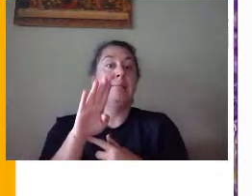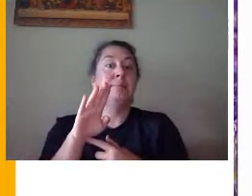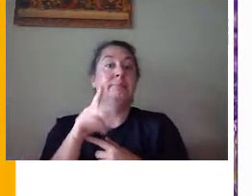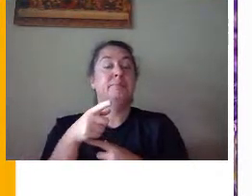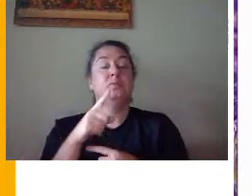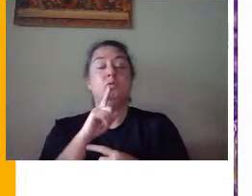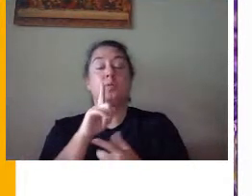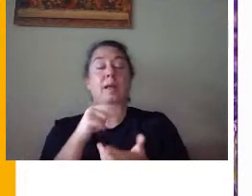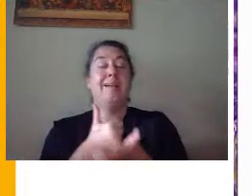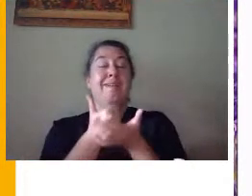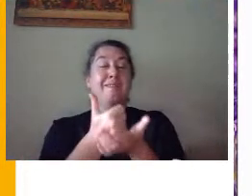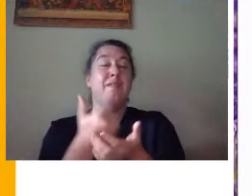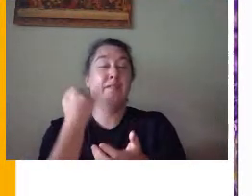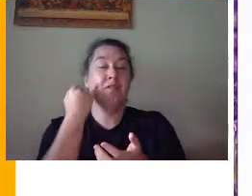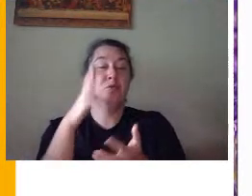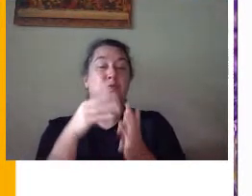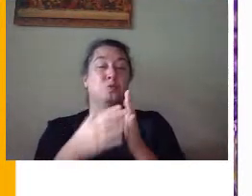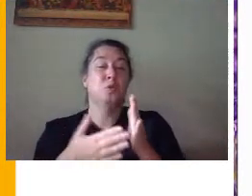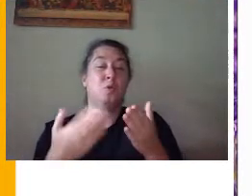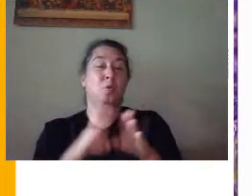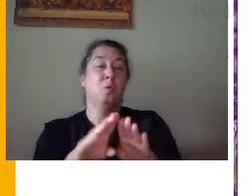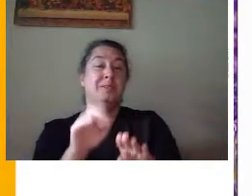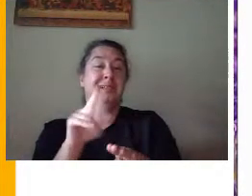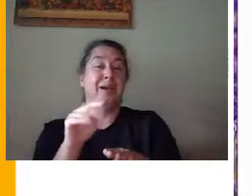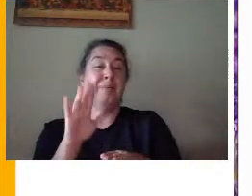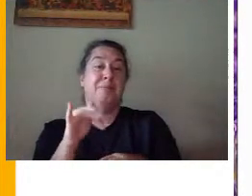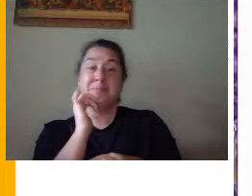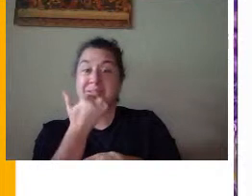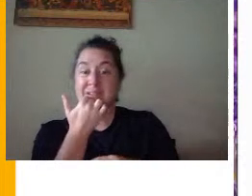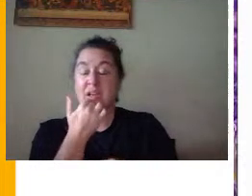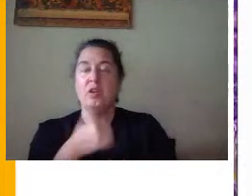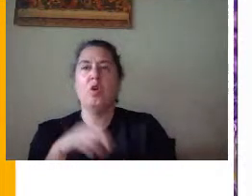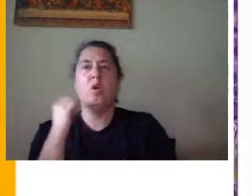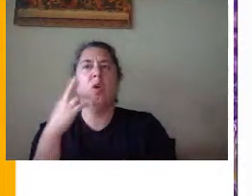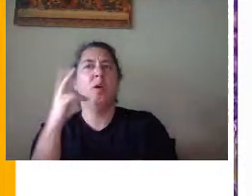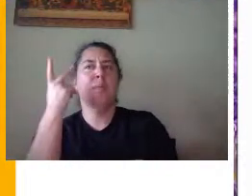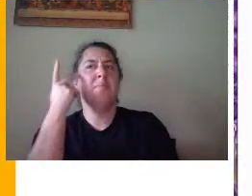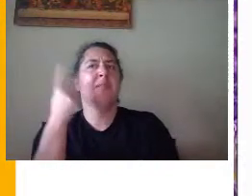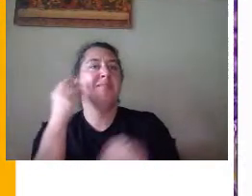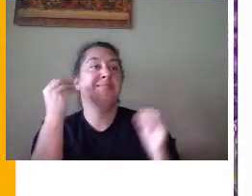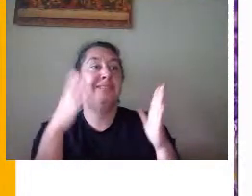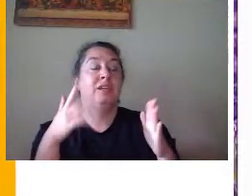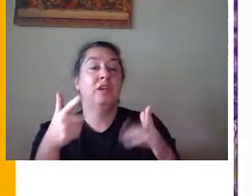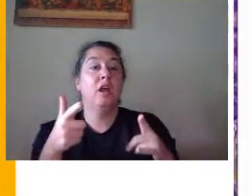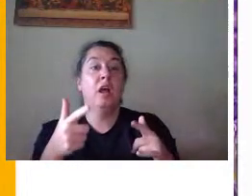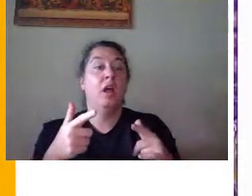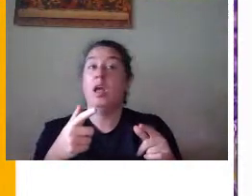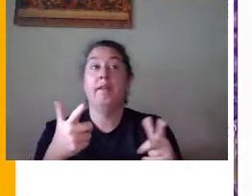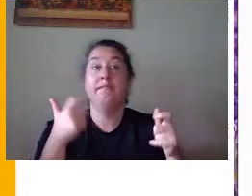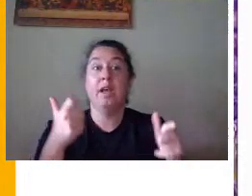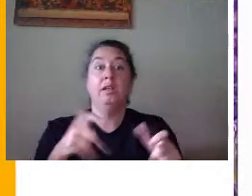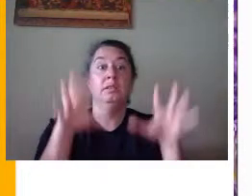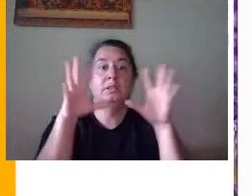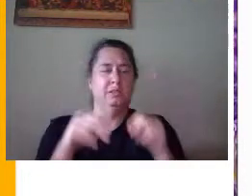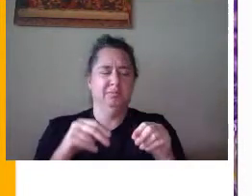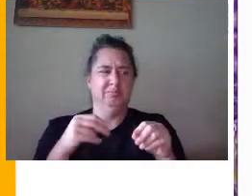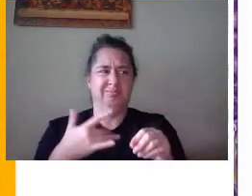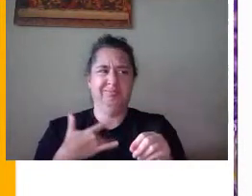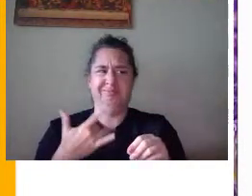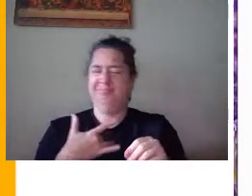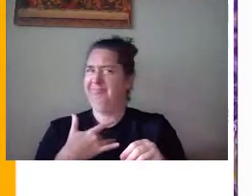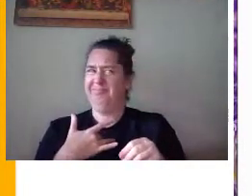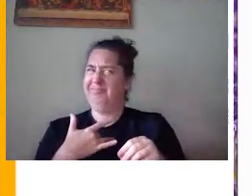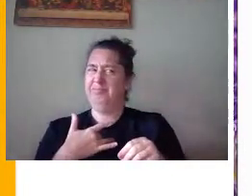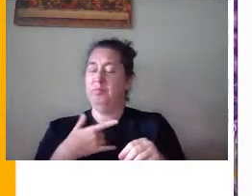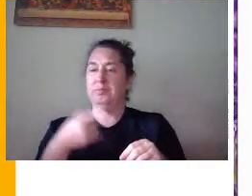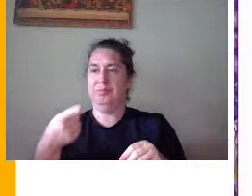accidentally close something out. It's also helpful as a parent or a teacher when a kid has closed out something real quick and it looks kind suspicious. You can